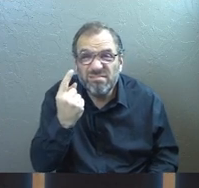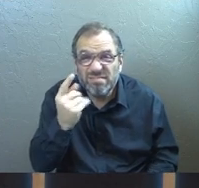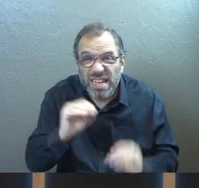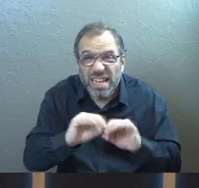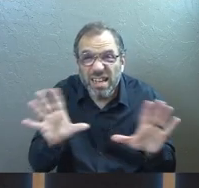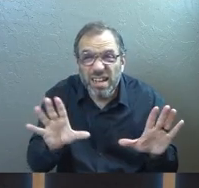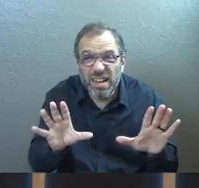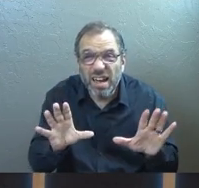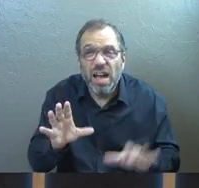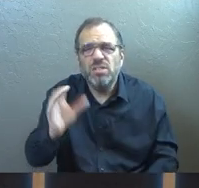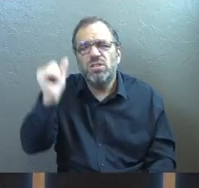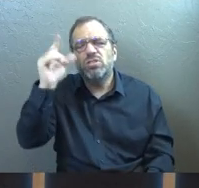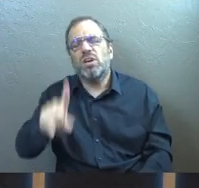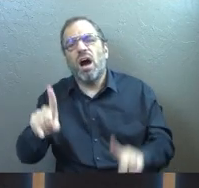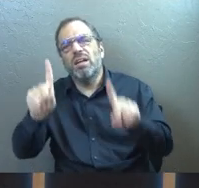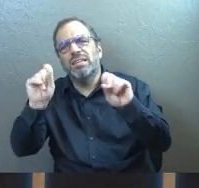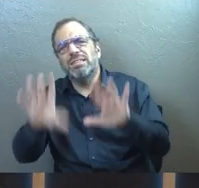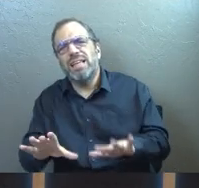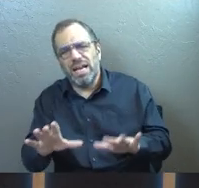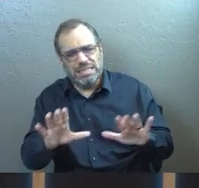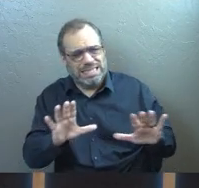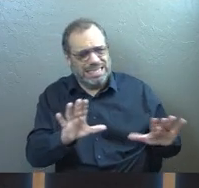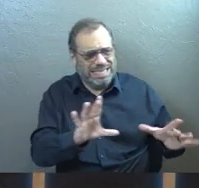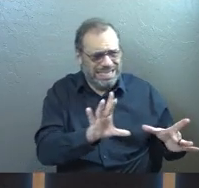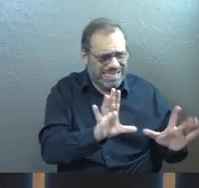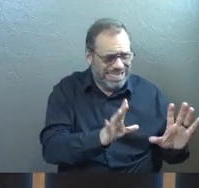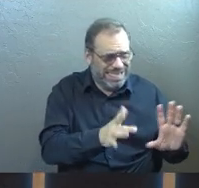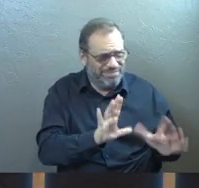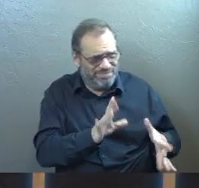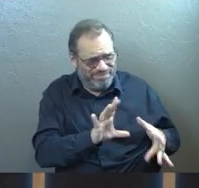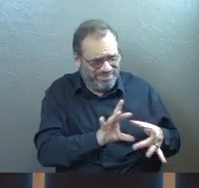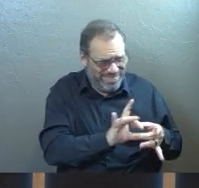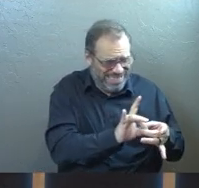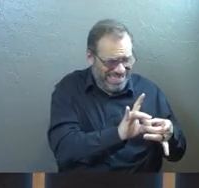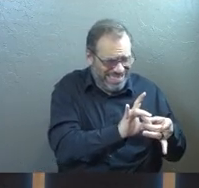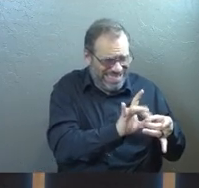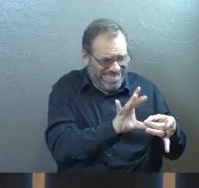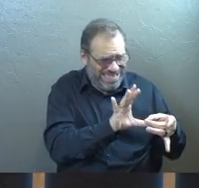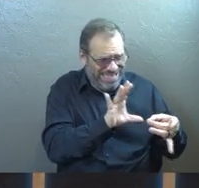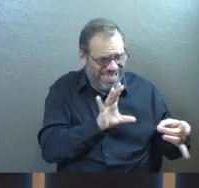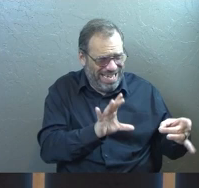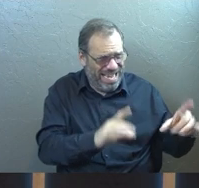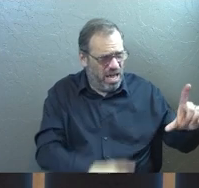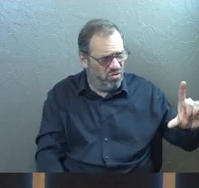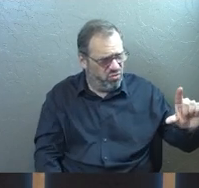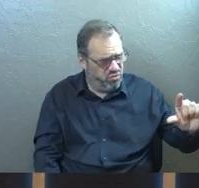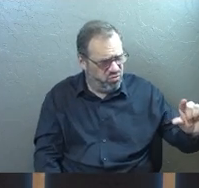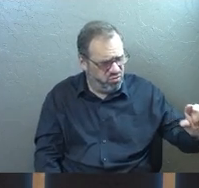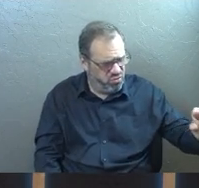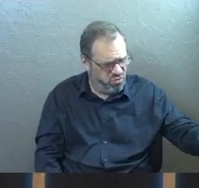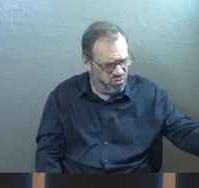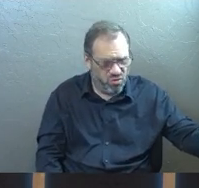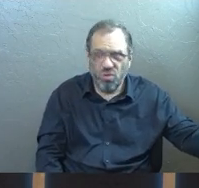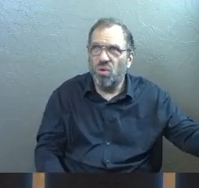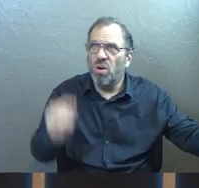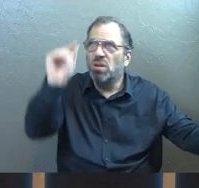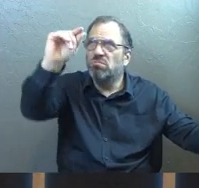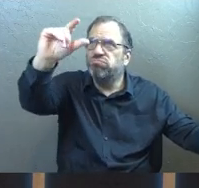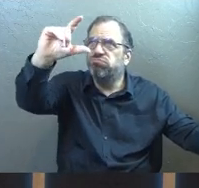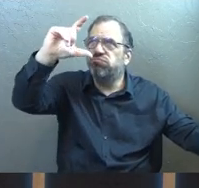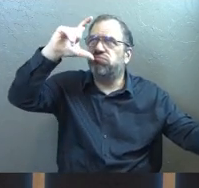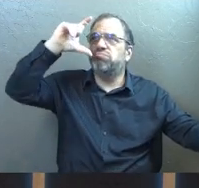come in and give you a trial where you have to let go of something? And as that thing you let go of becomes smaller, God starts to become bigger